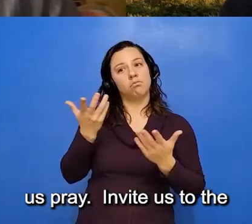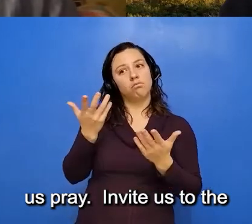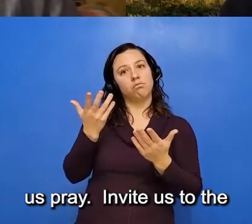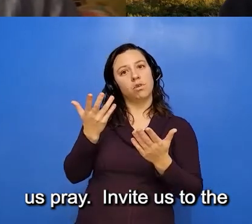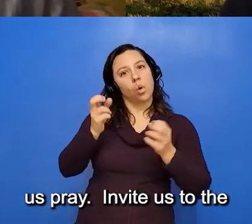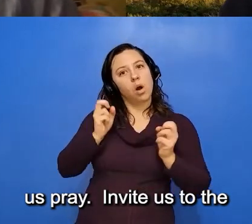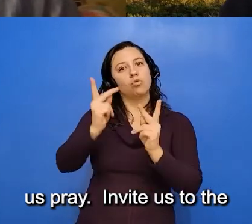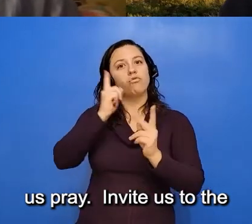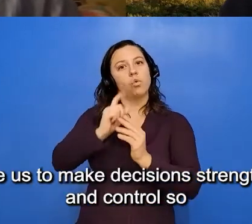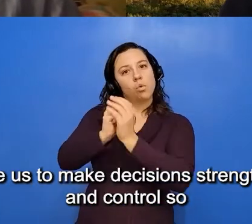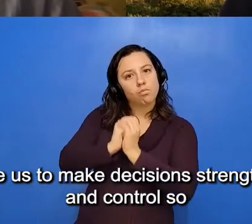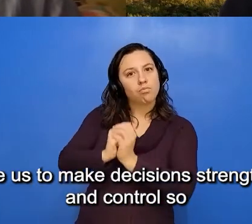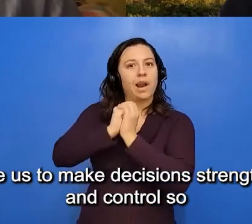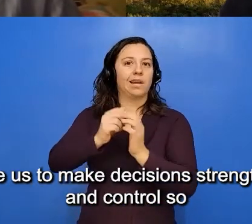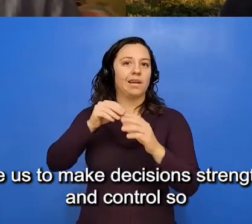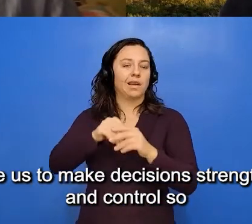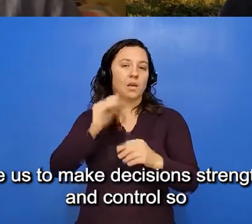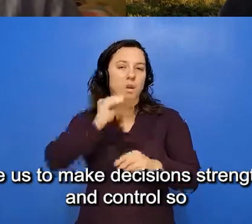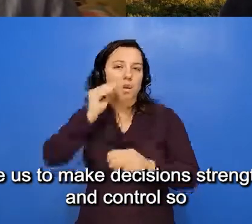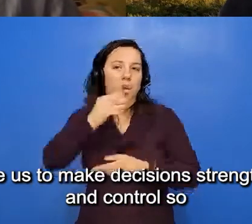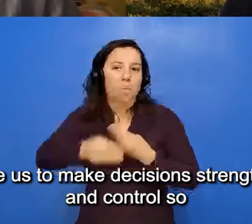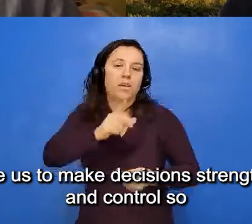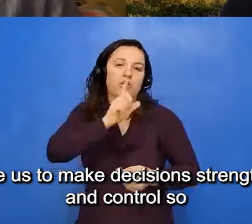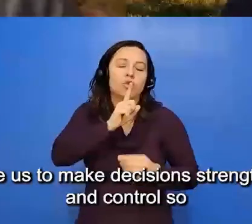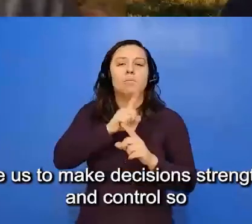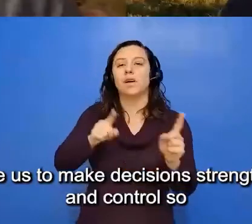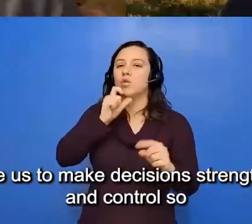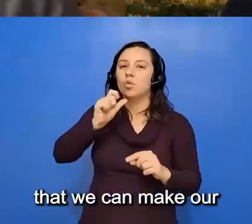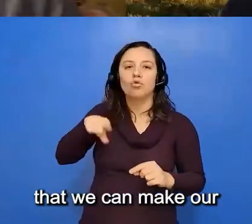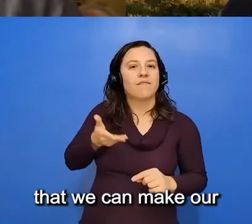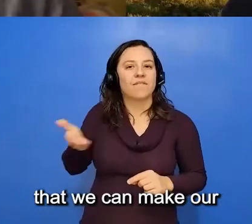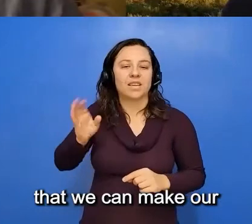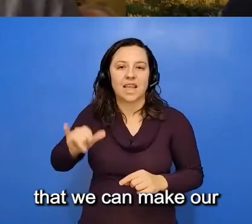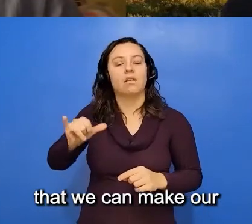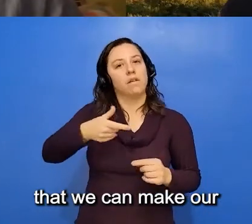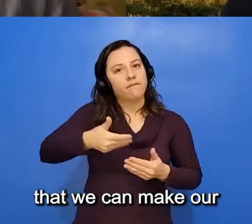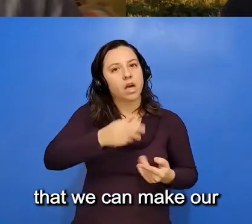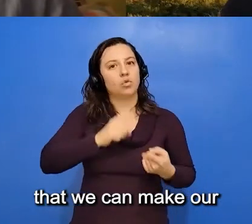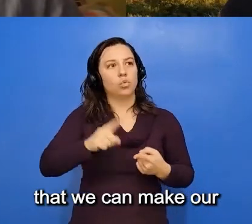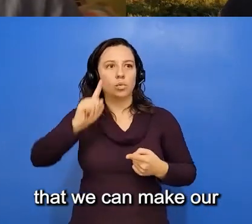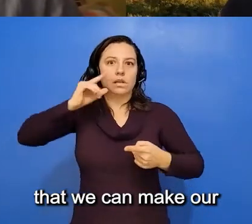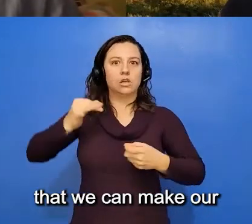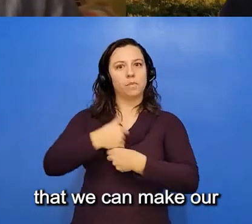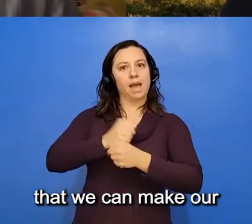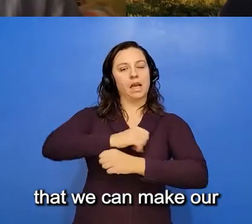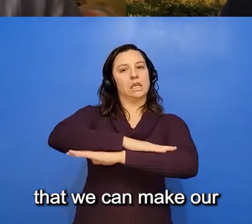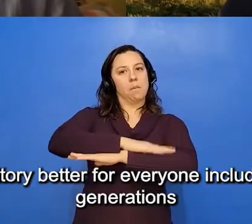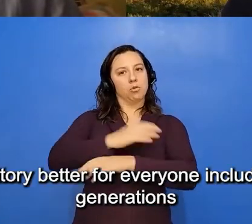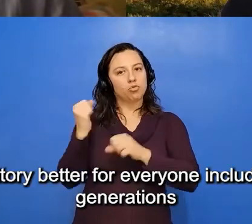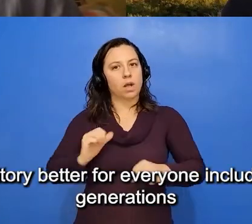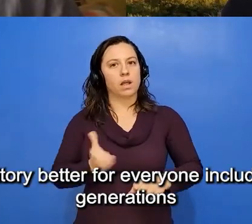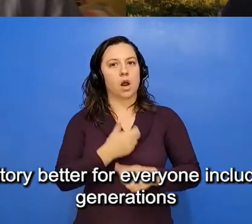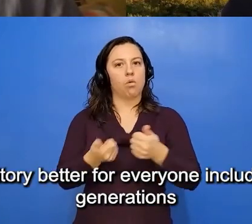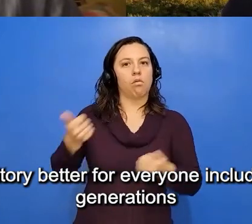to the boardrooms. Invite us to make decisions. Strengthen our authority and control so that we can make our